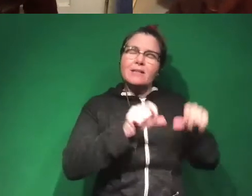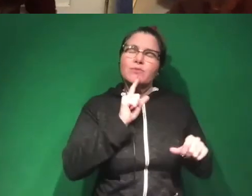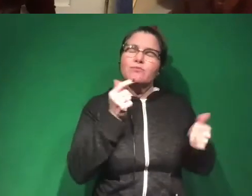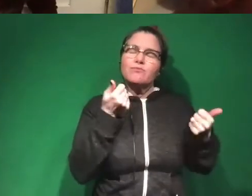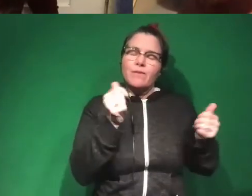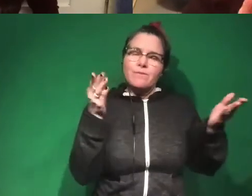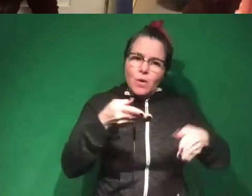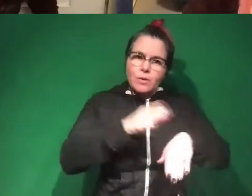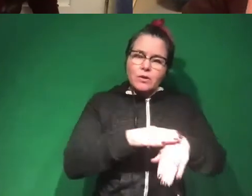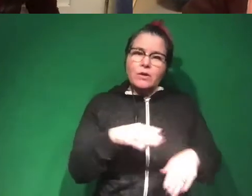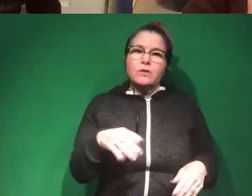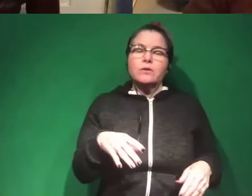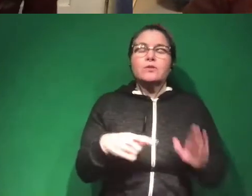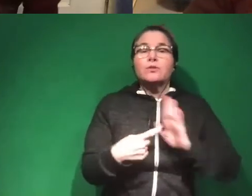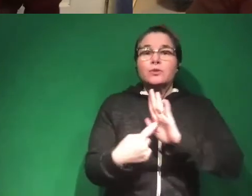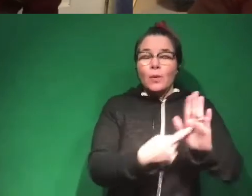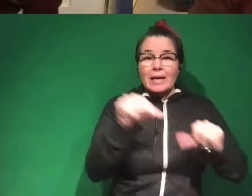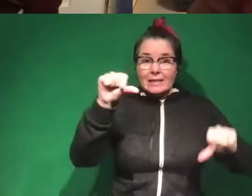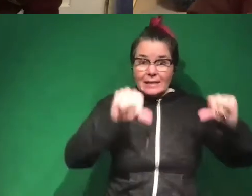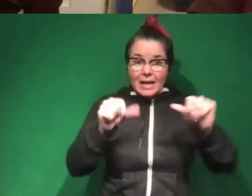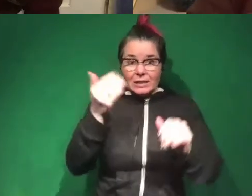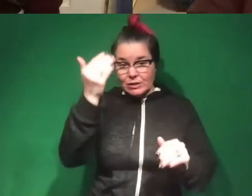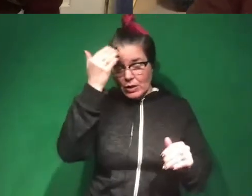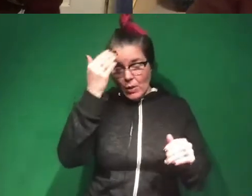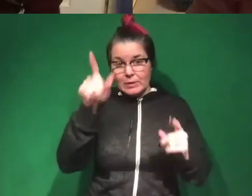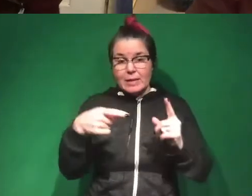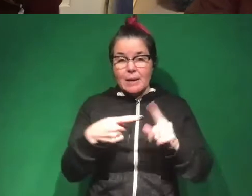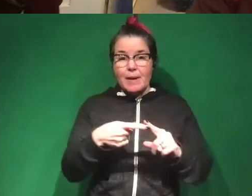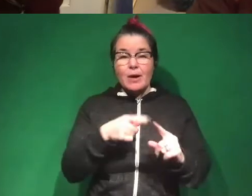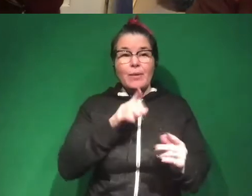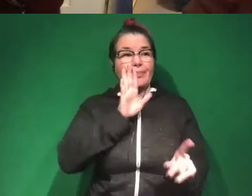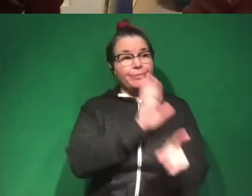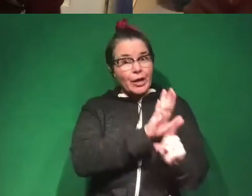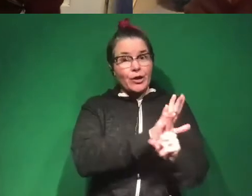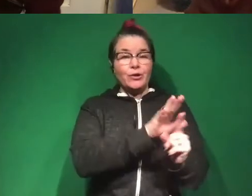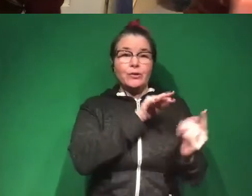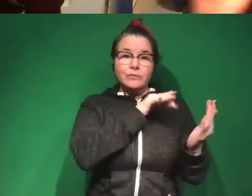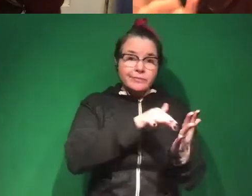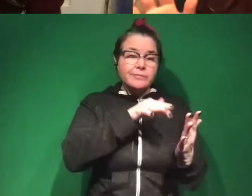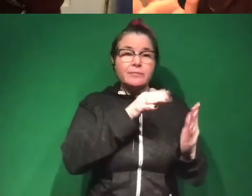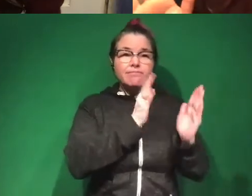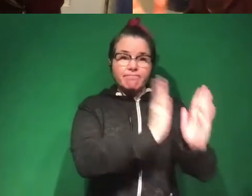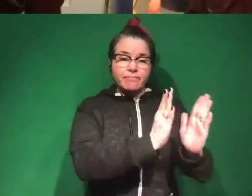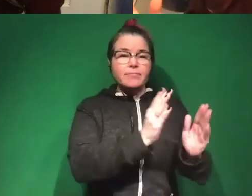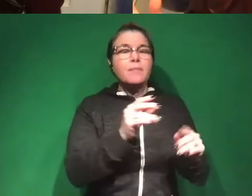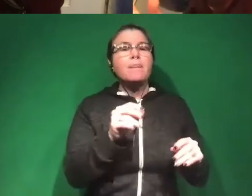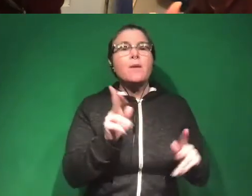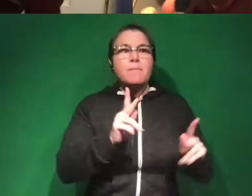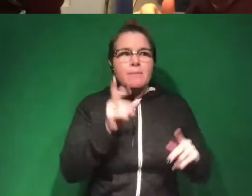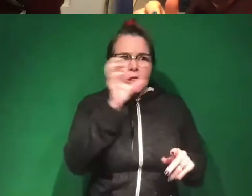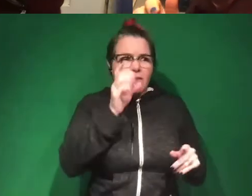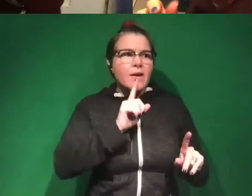focus on, like showing that a scientist knows about the thing that they know about. And so if you are looking for answers,